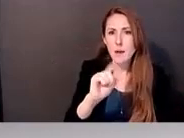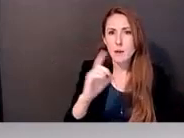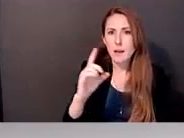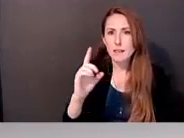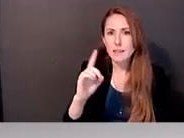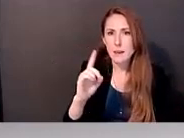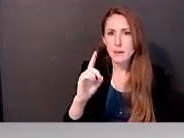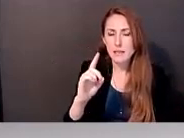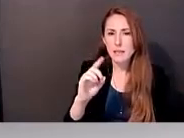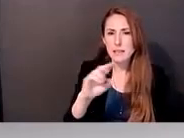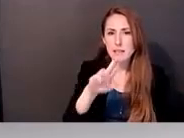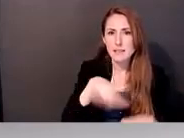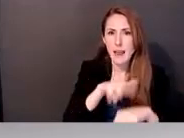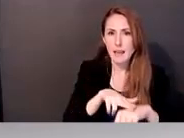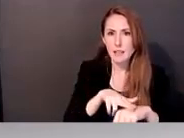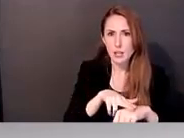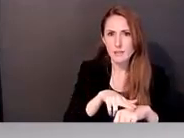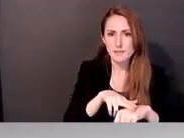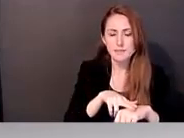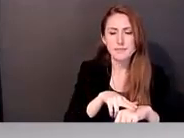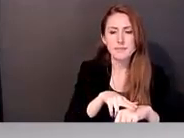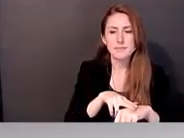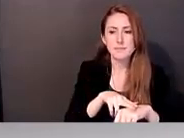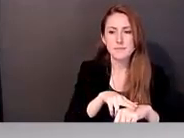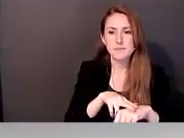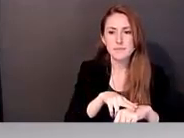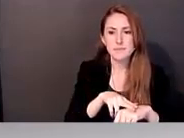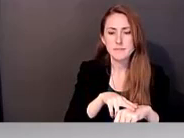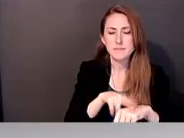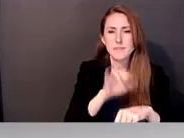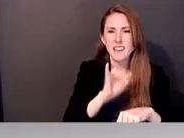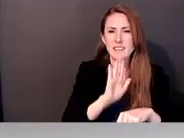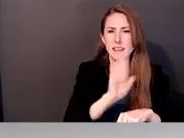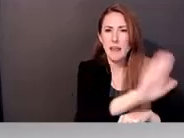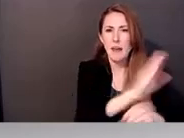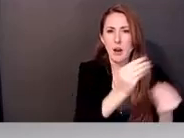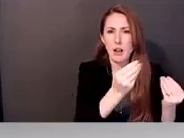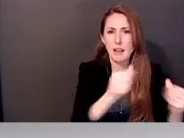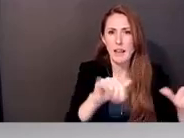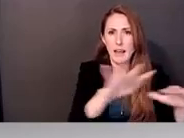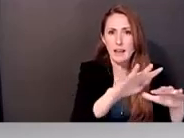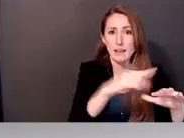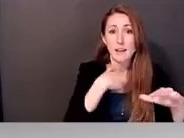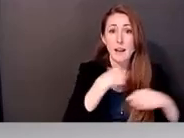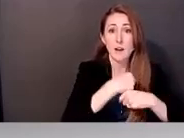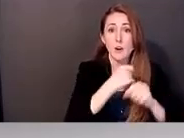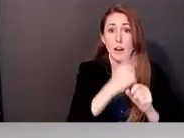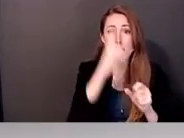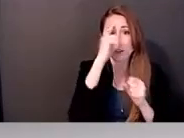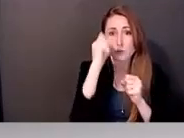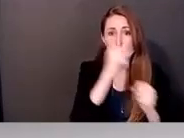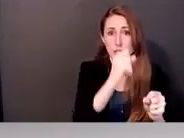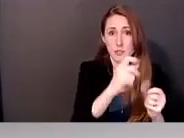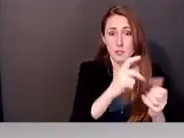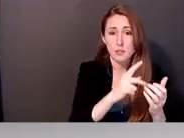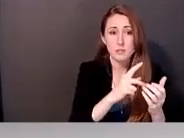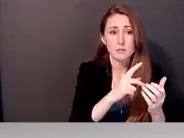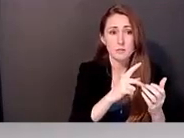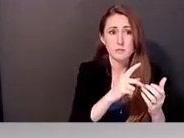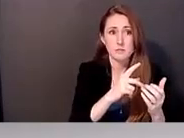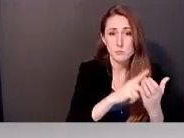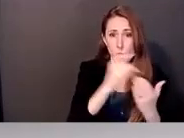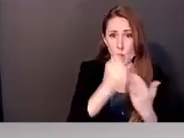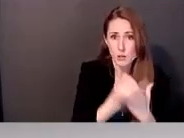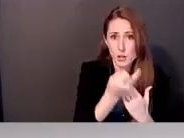their lands. And, um, I created a strategic partnership with them, which involved me having office hours there every month.